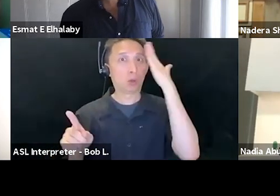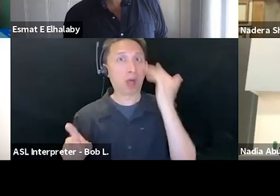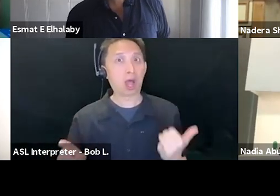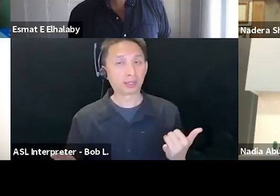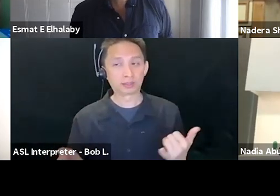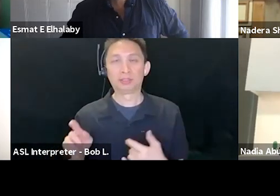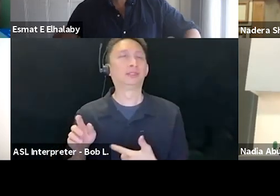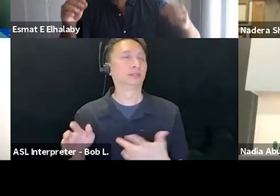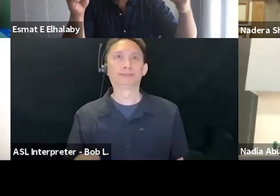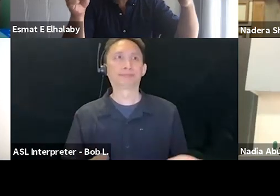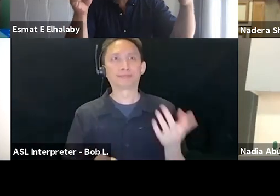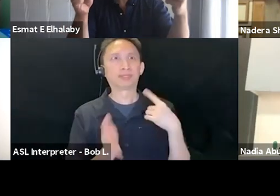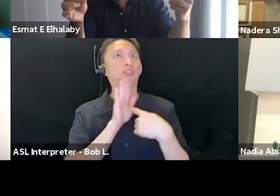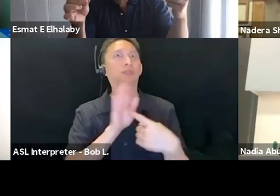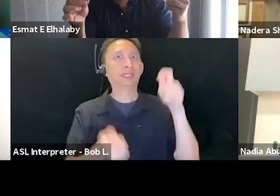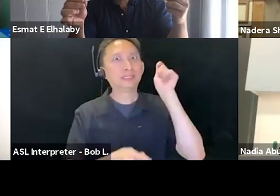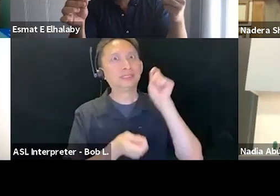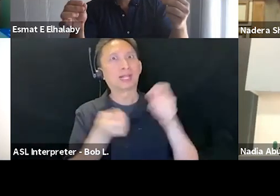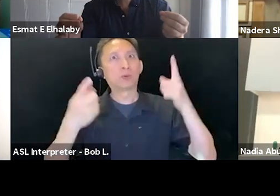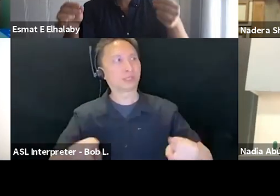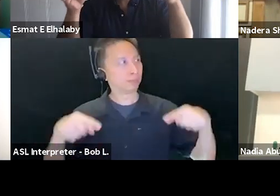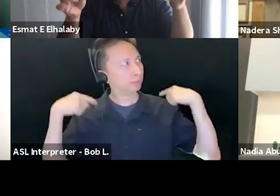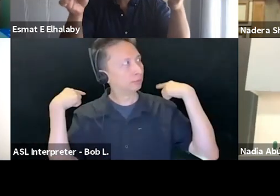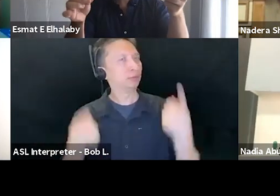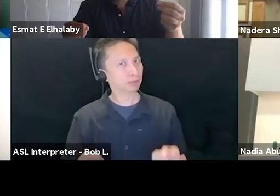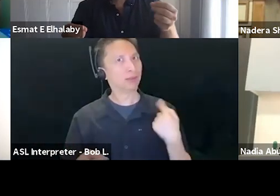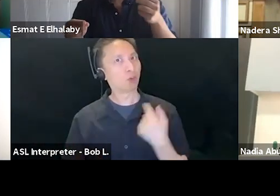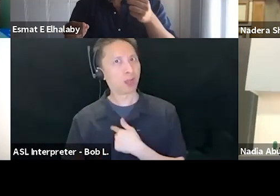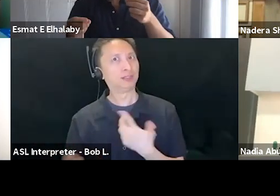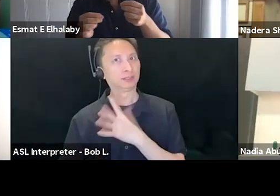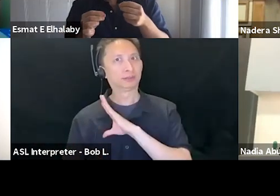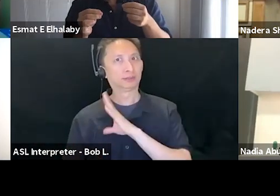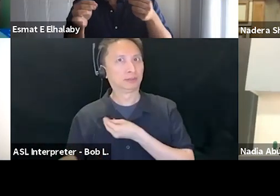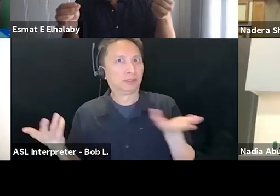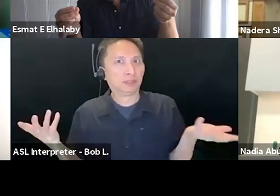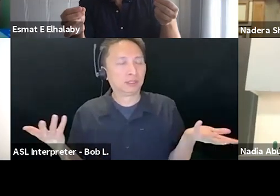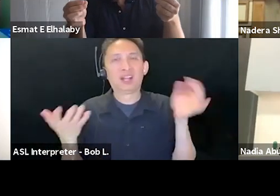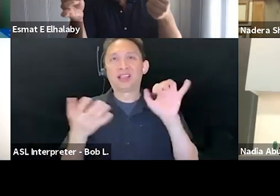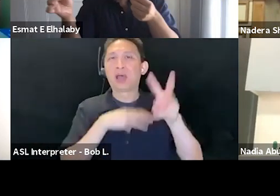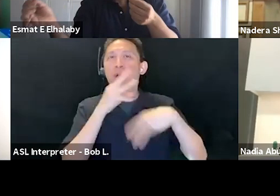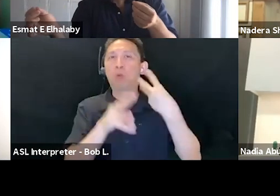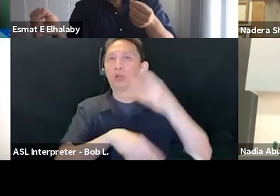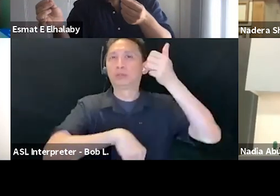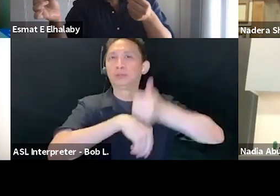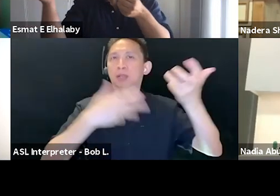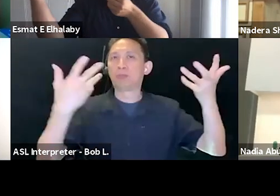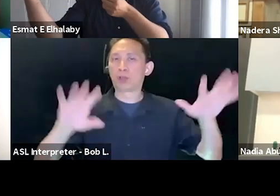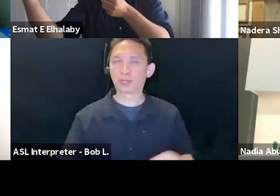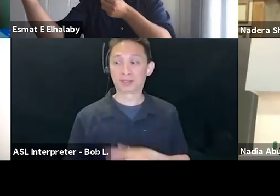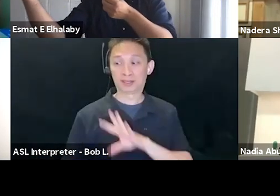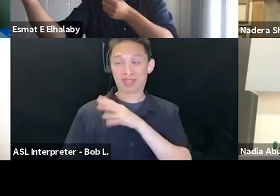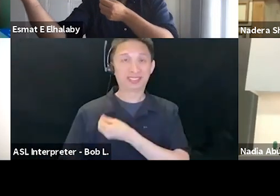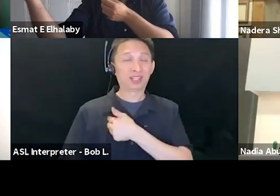speaks so much endlessly to precisely these questions that are always coming up. This is the world that was made. Palestine holds